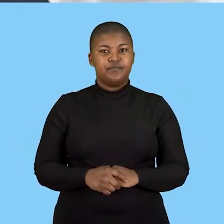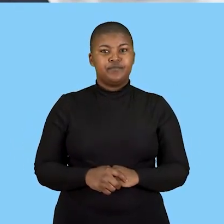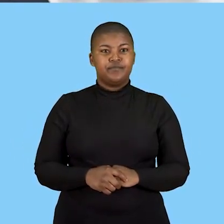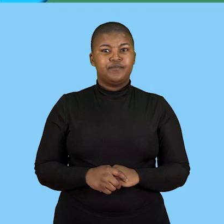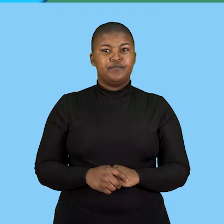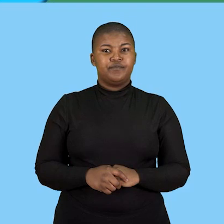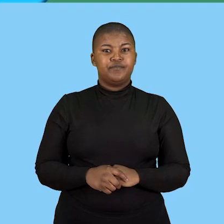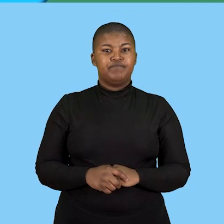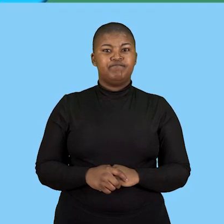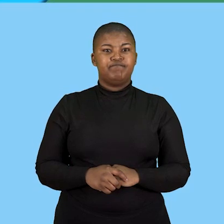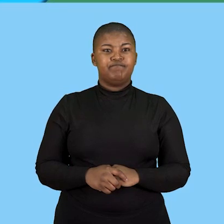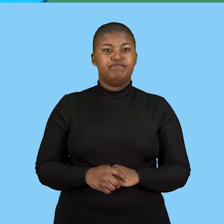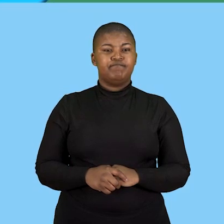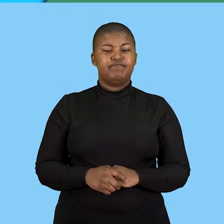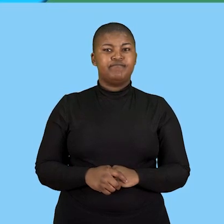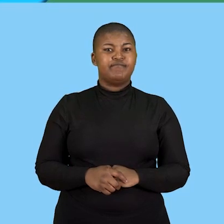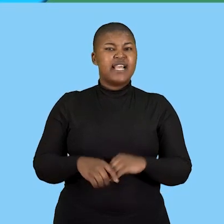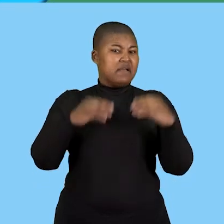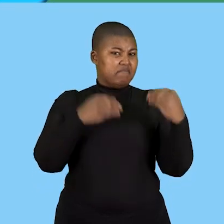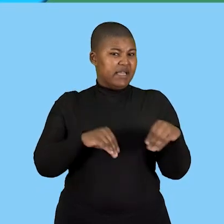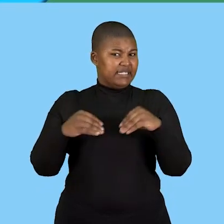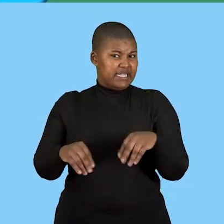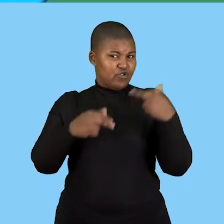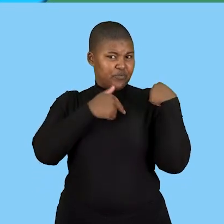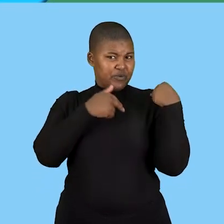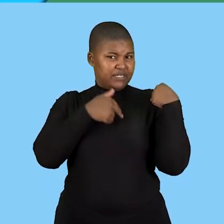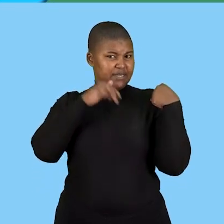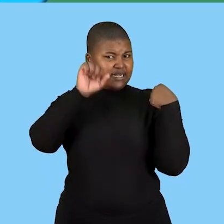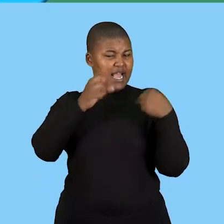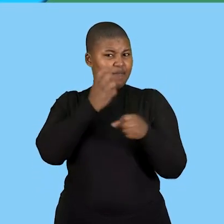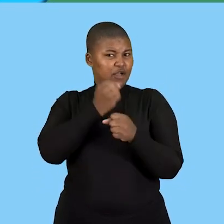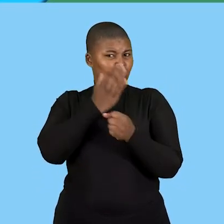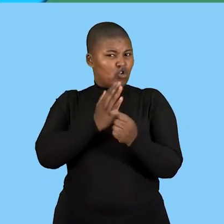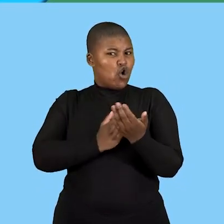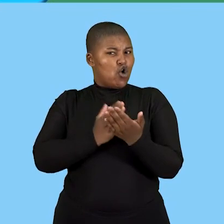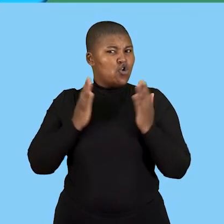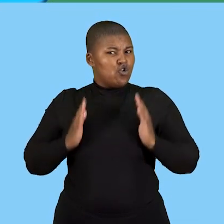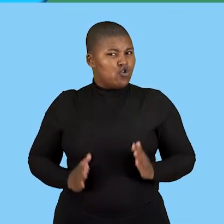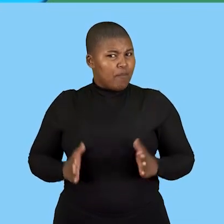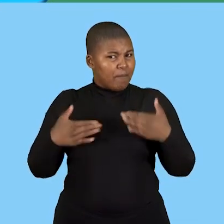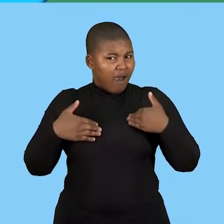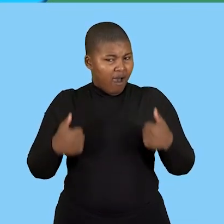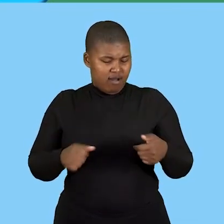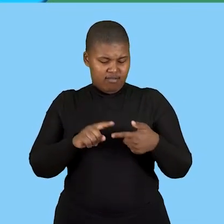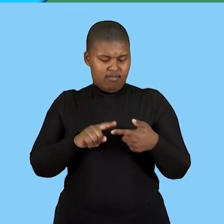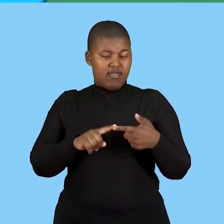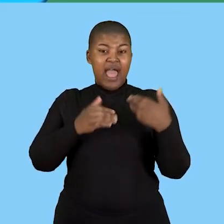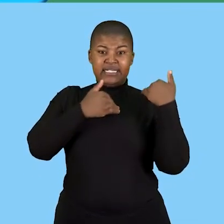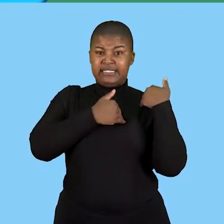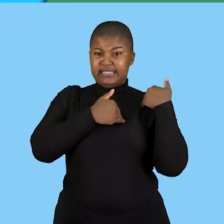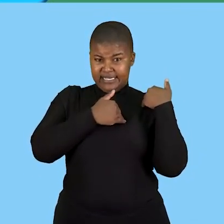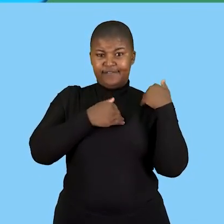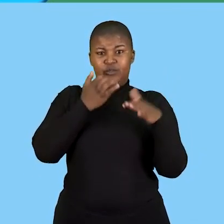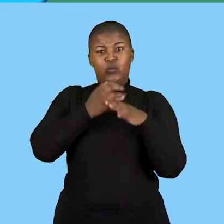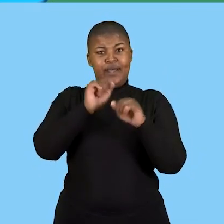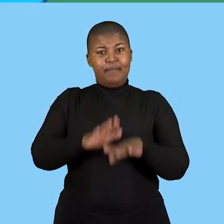looking into the employer's responsibility in promoting human health and safety in the workplace because we're talking